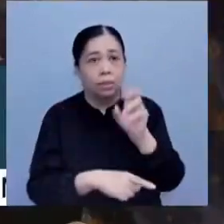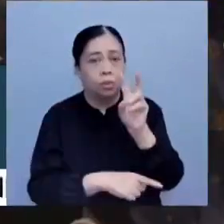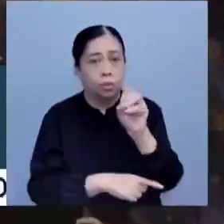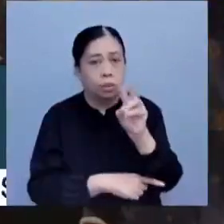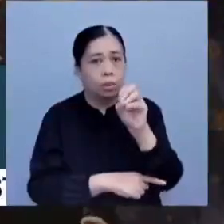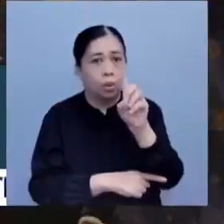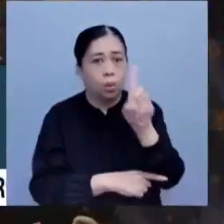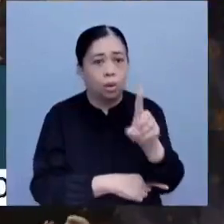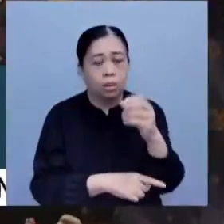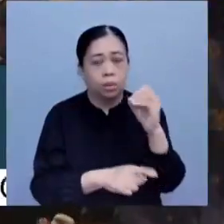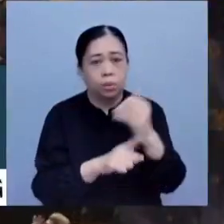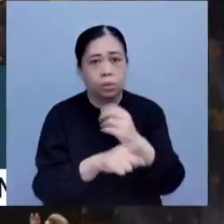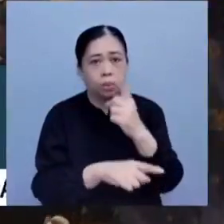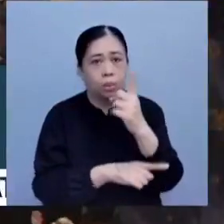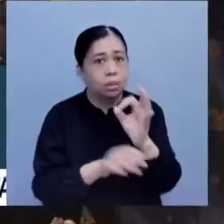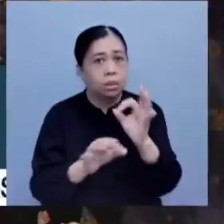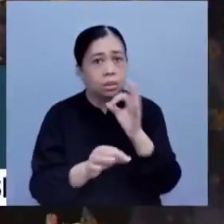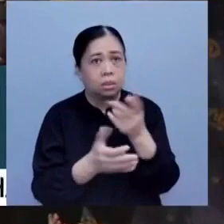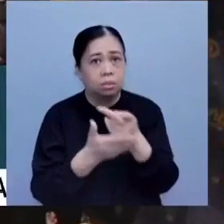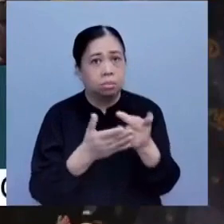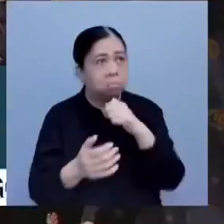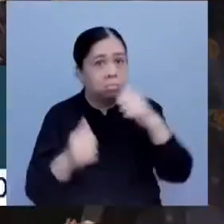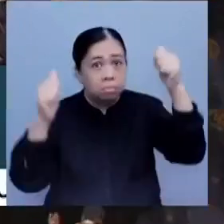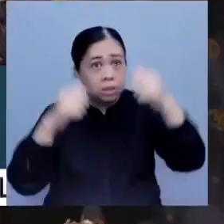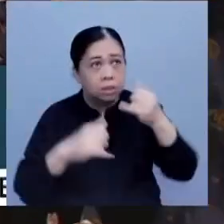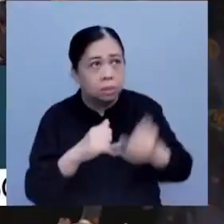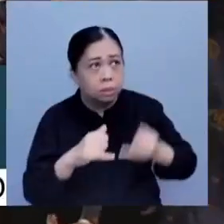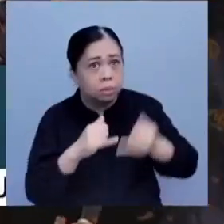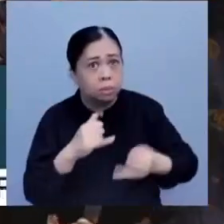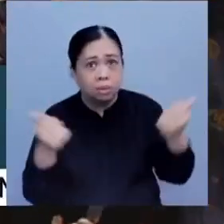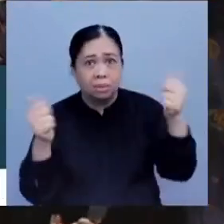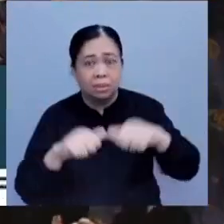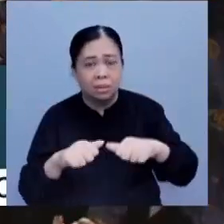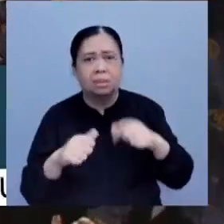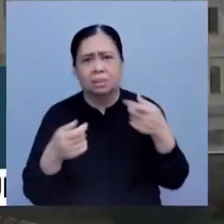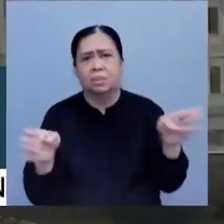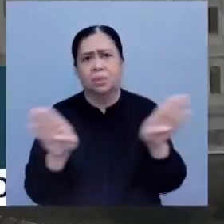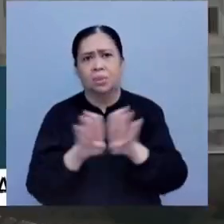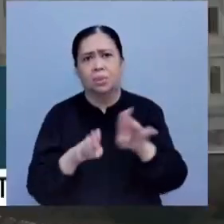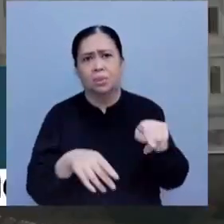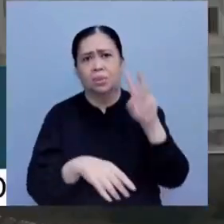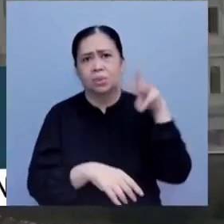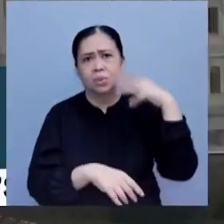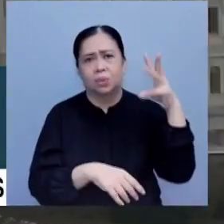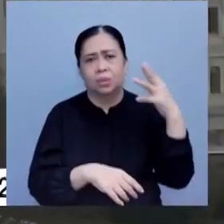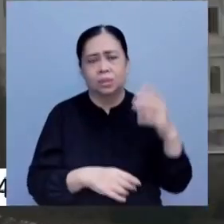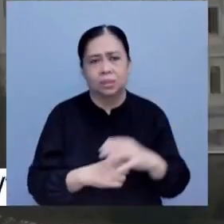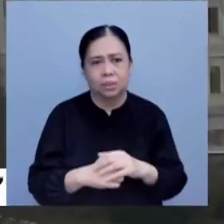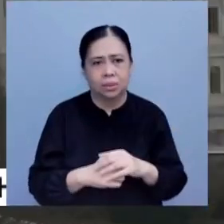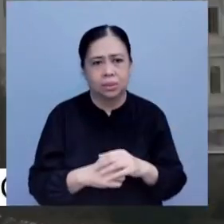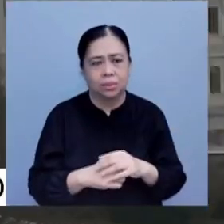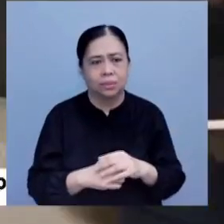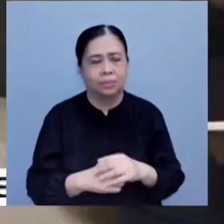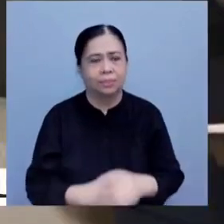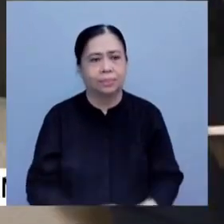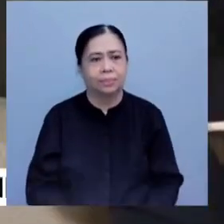October 1st, if lawmakers fail to agree on even a short-term funding bill. The U